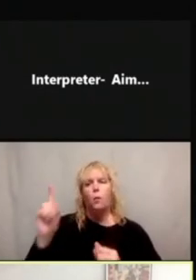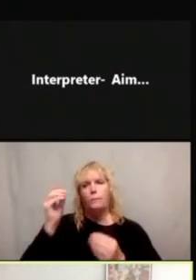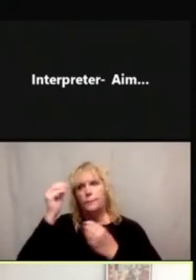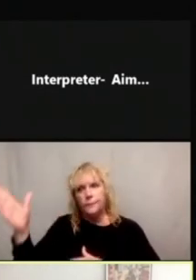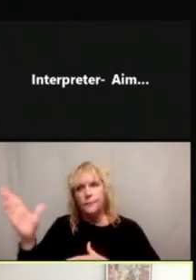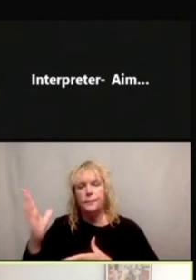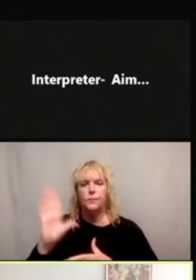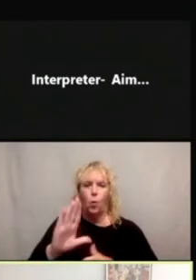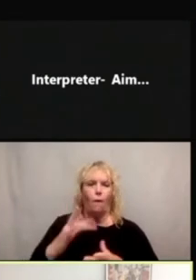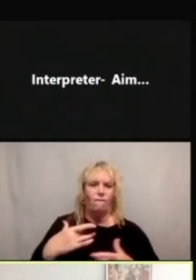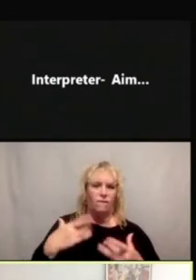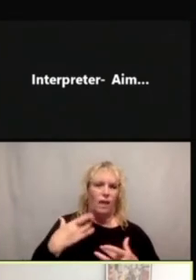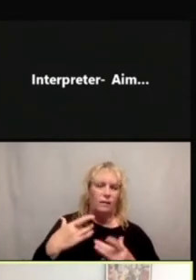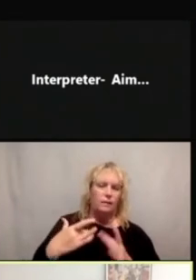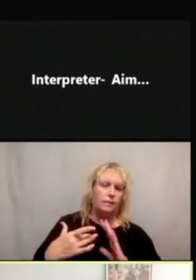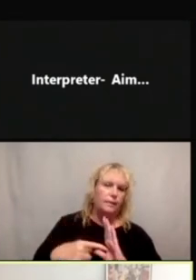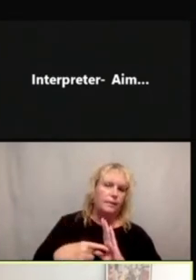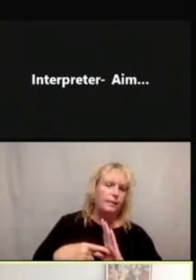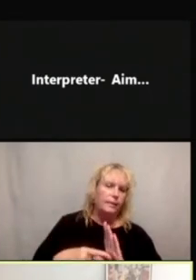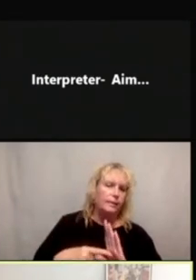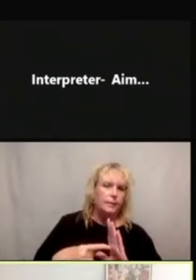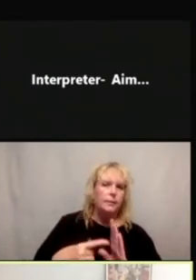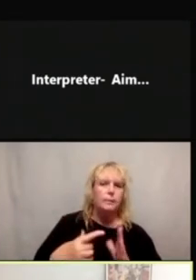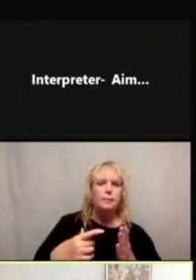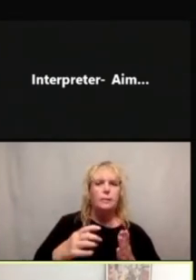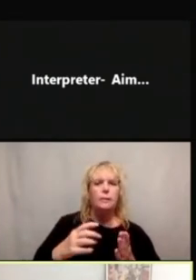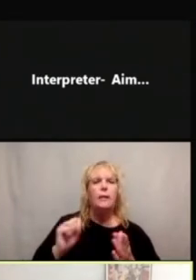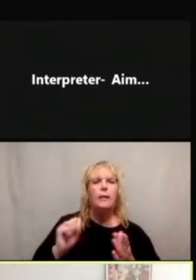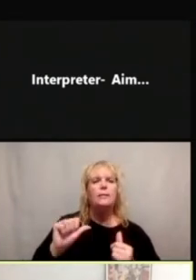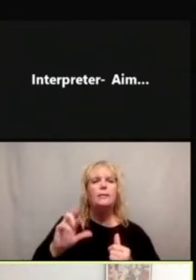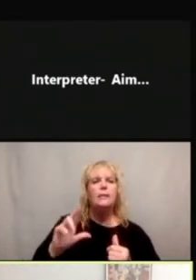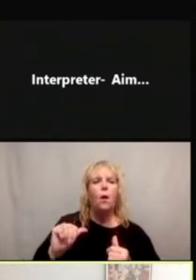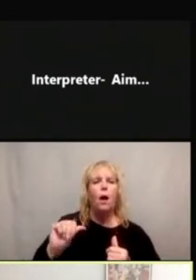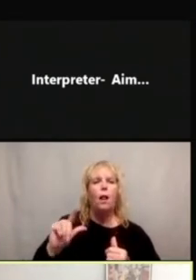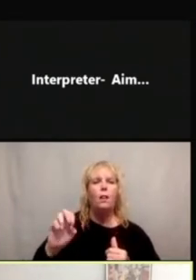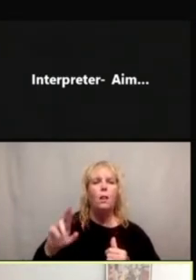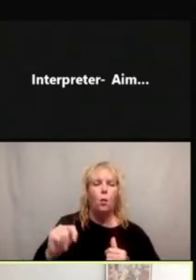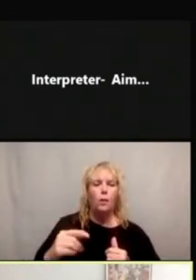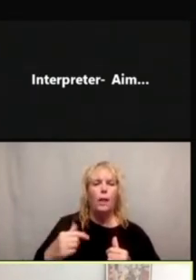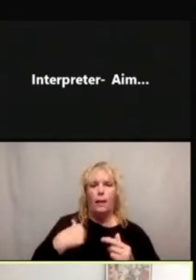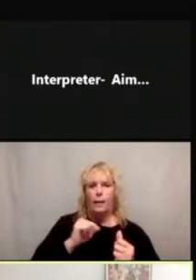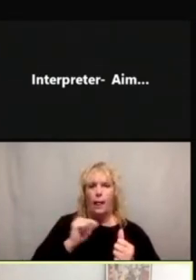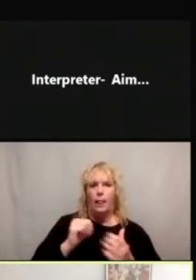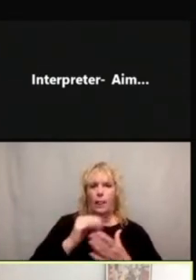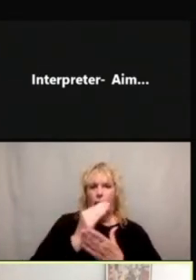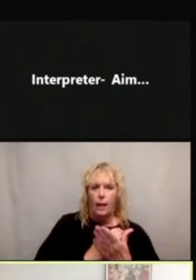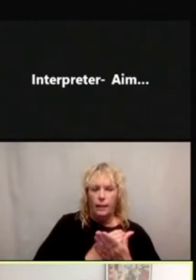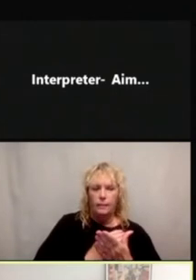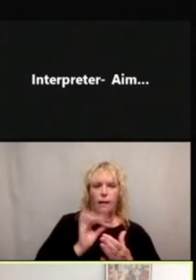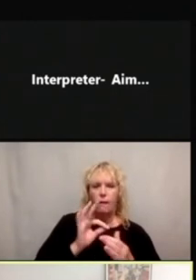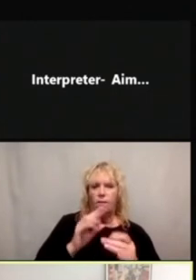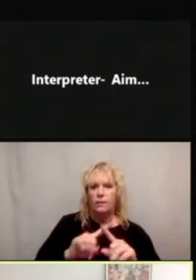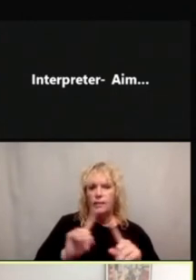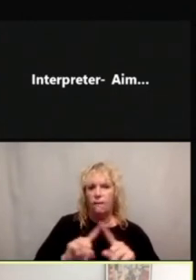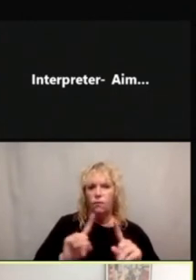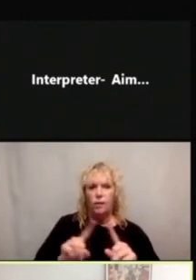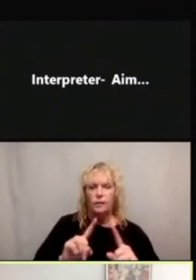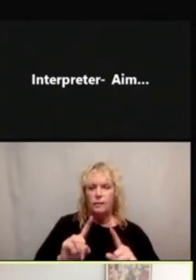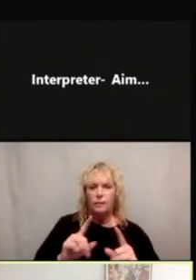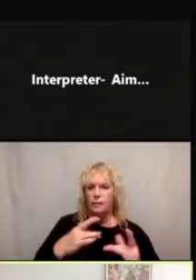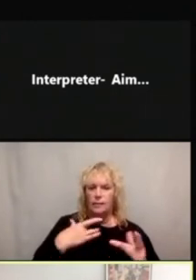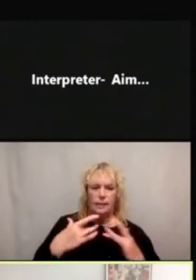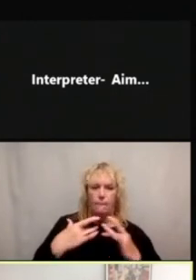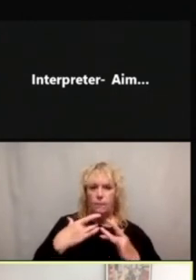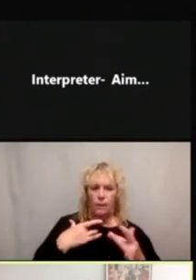originally it was Sara Alert basically just had a list of COVID-19 symptoms, which might be a little overwhelming to folks